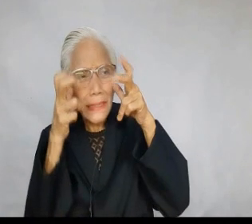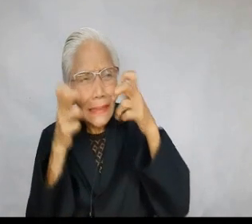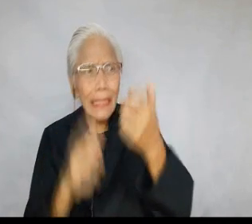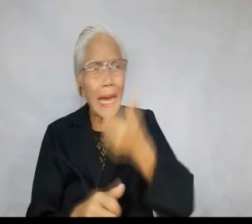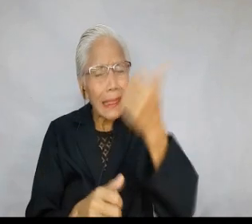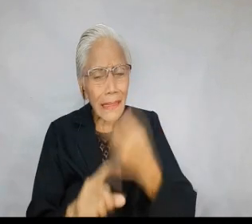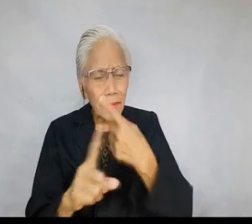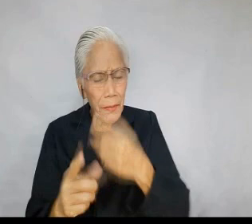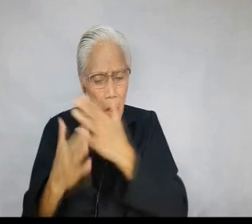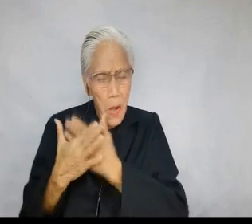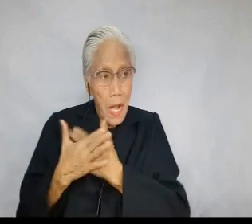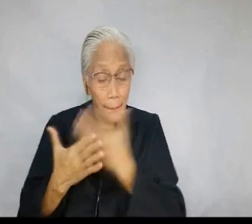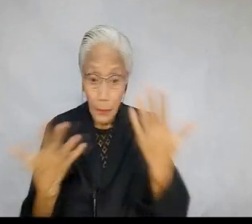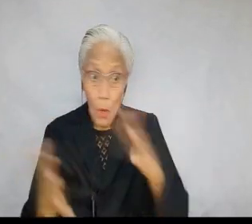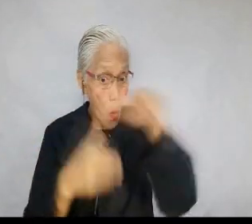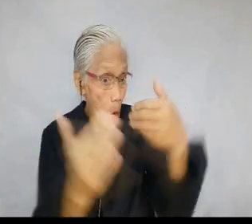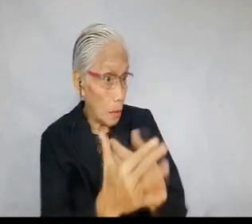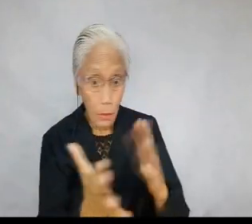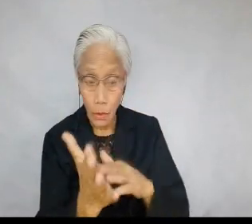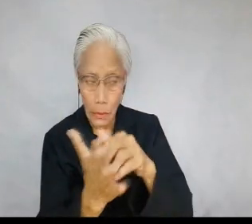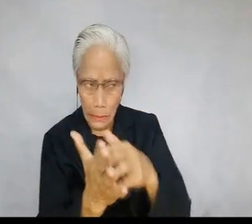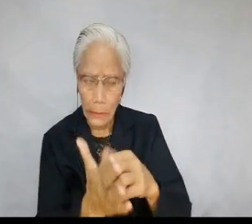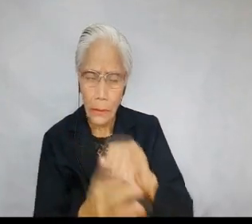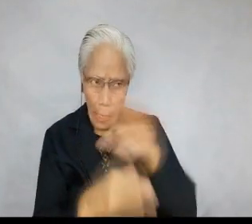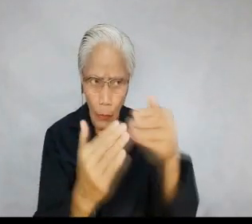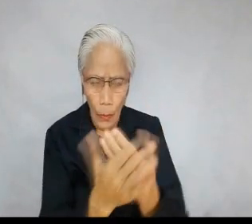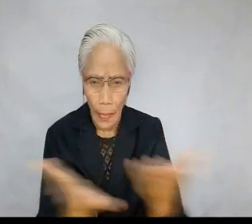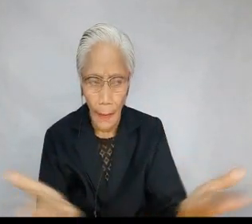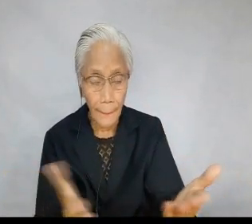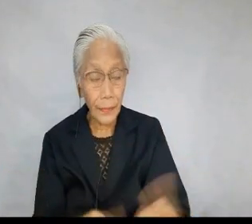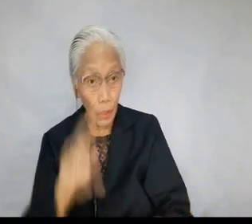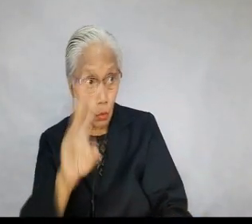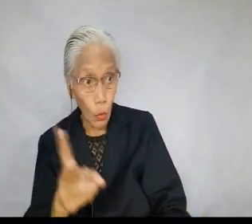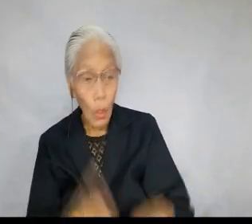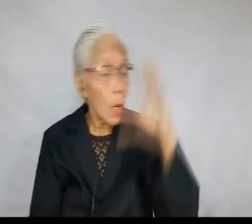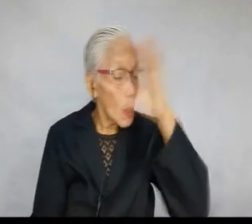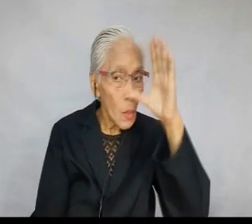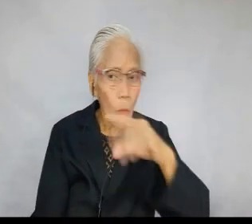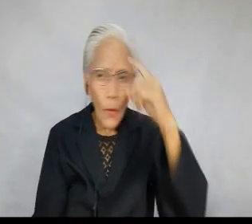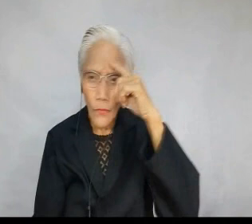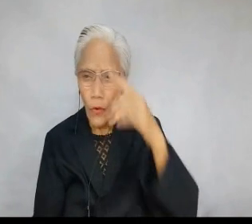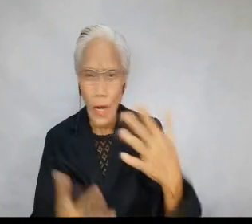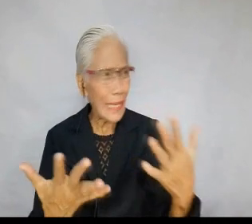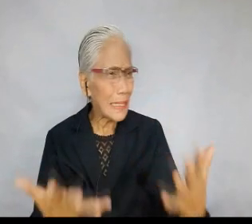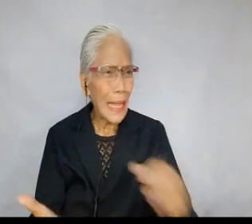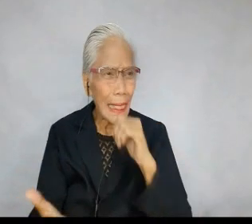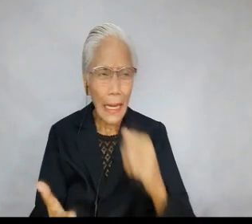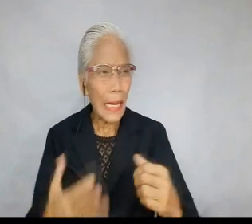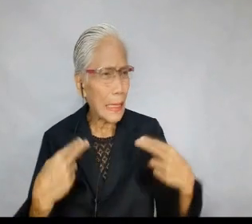20. Or maybe we lack the patience to listen to others from our hearts. 20. these weaknesses and own them. 21.